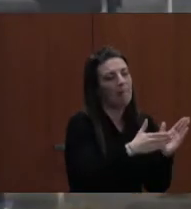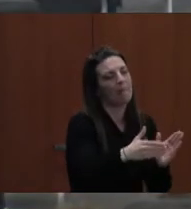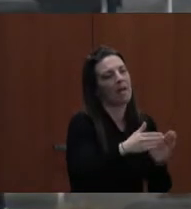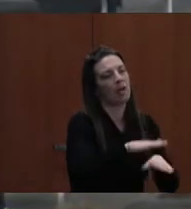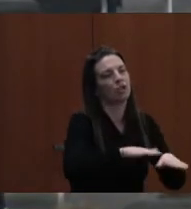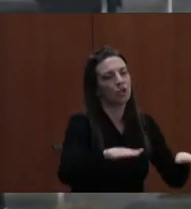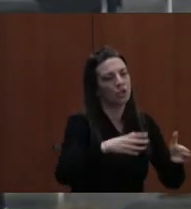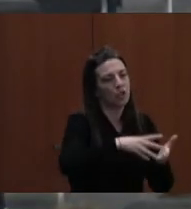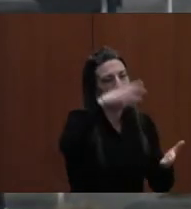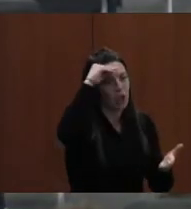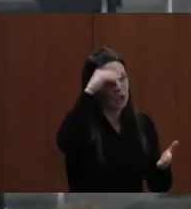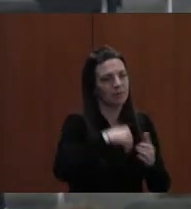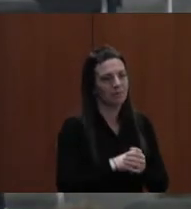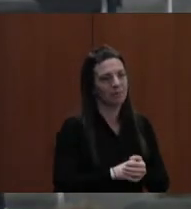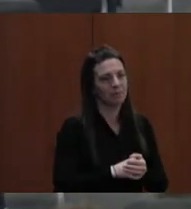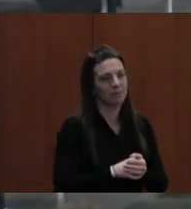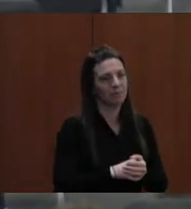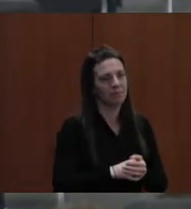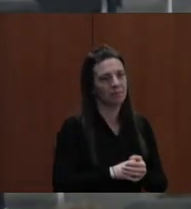Thank you, Dr. Sackmeyer.